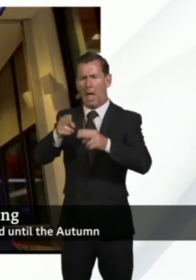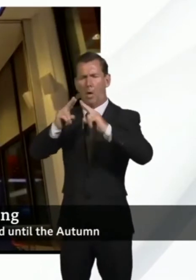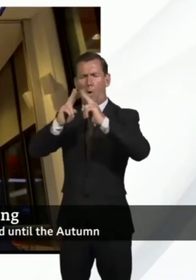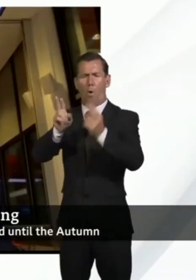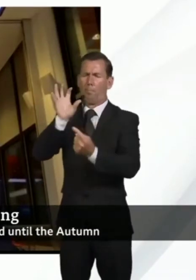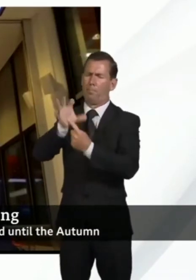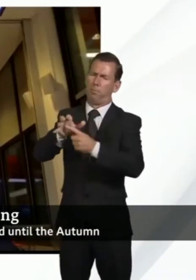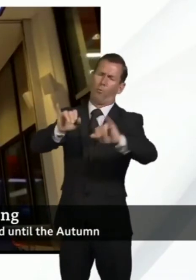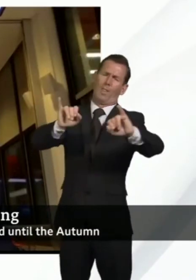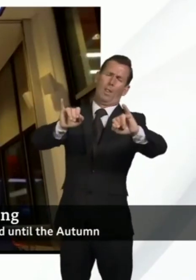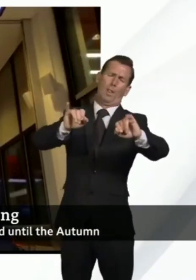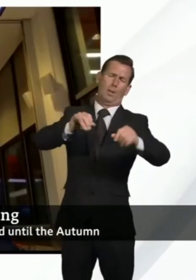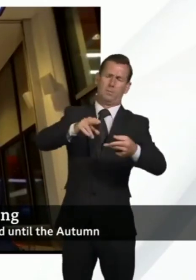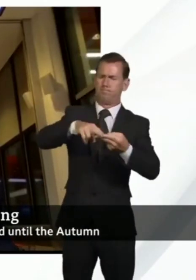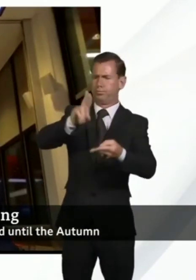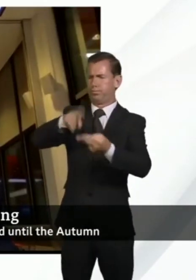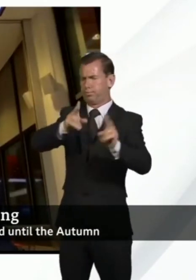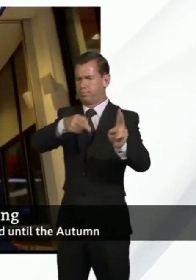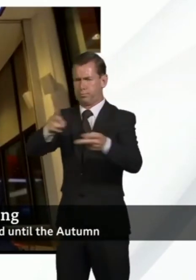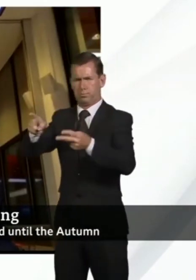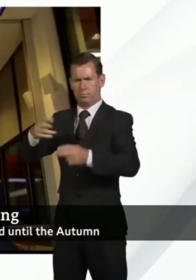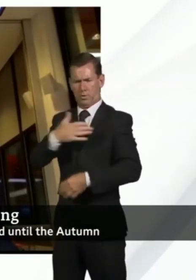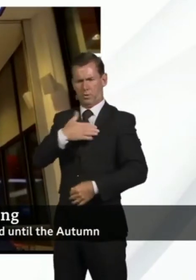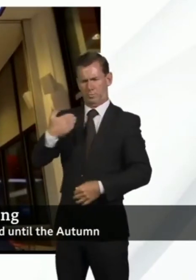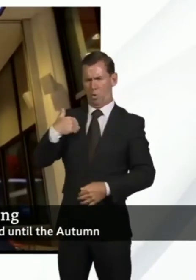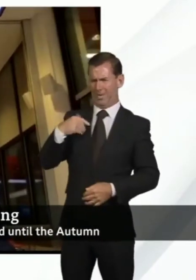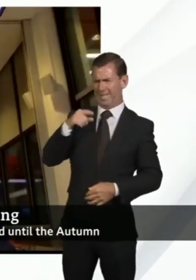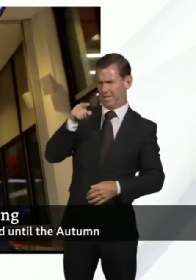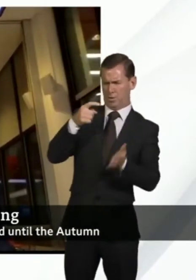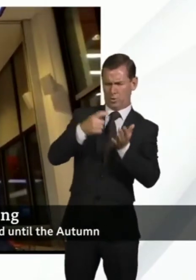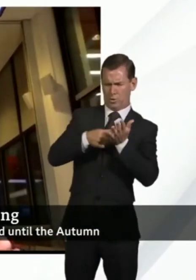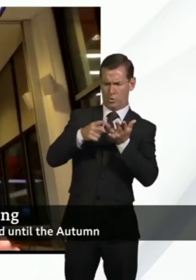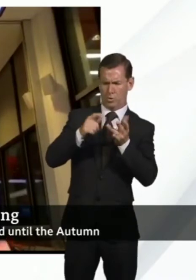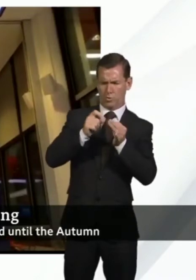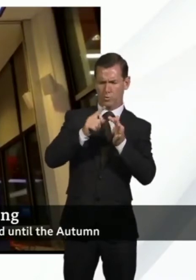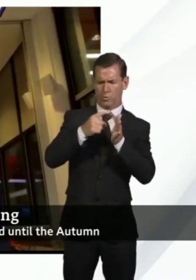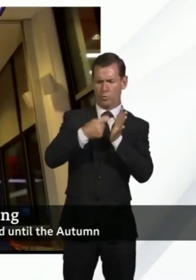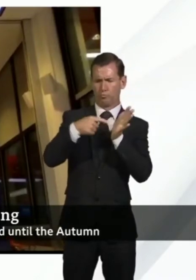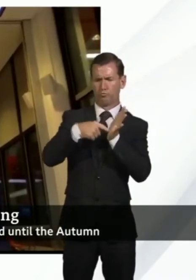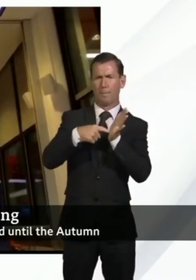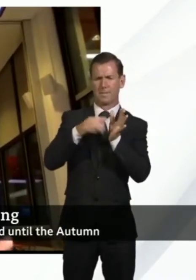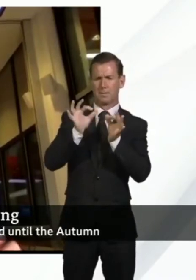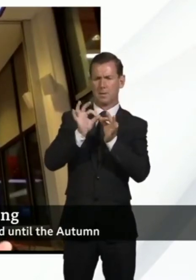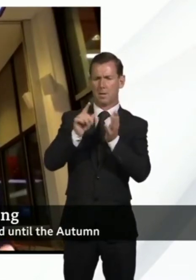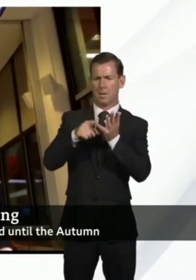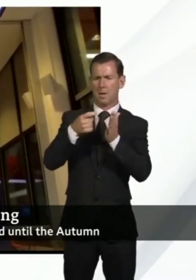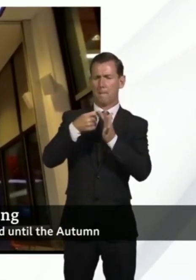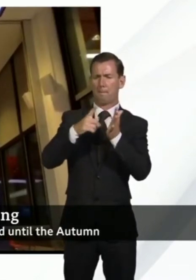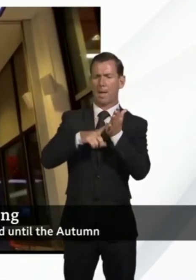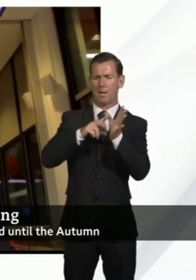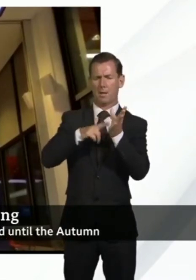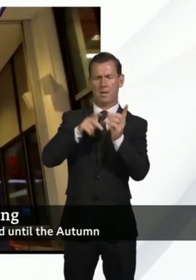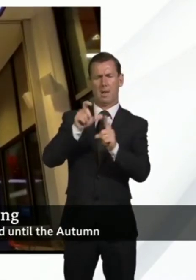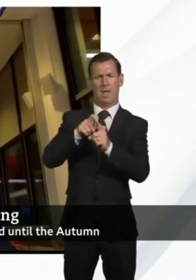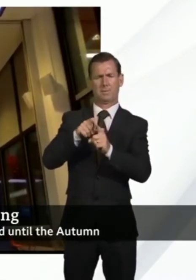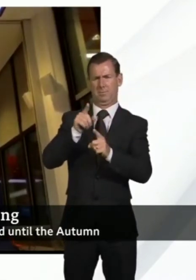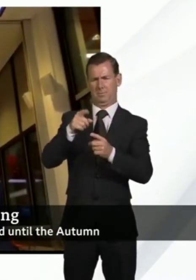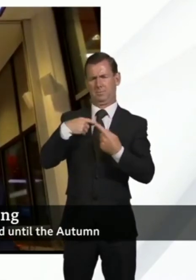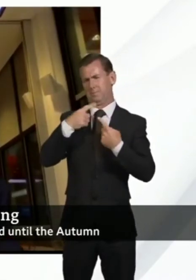And this morning, your Cabinet colleague, Robert Buckland, acknowledged that care homes were